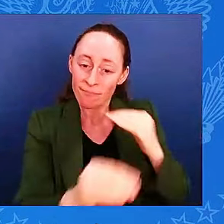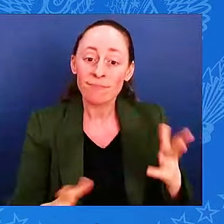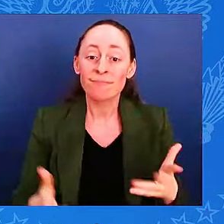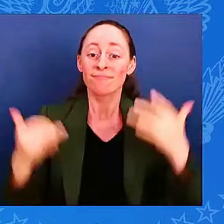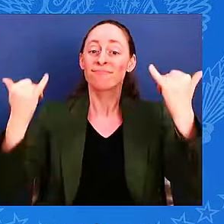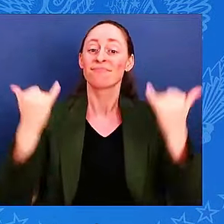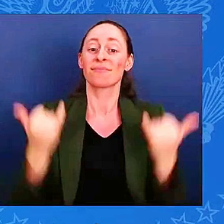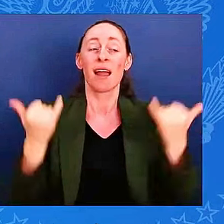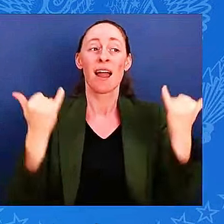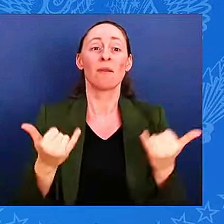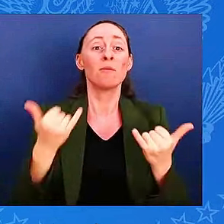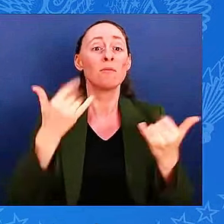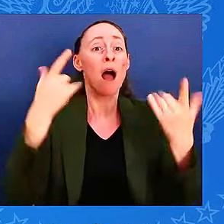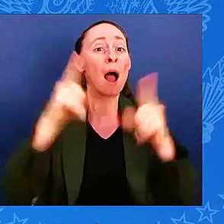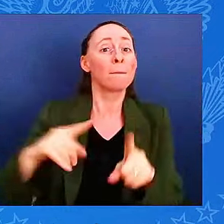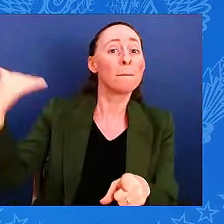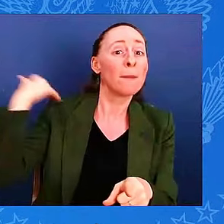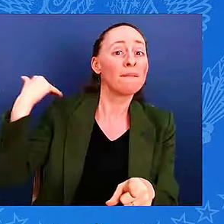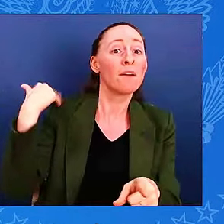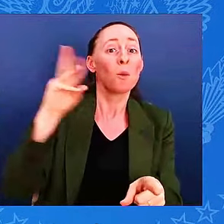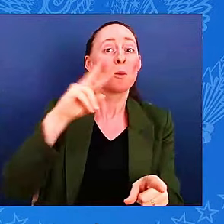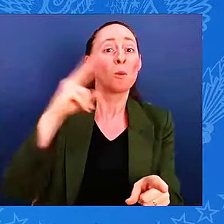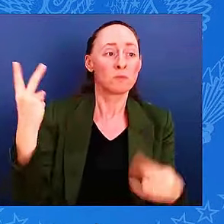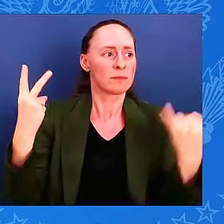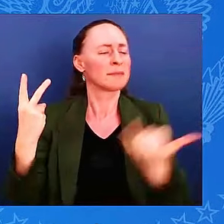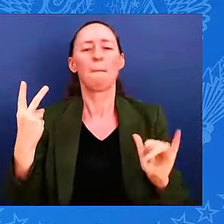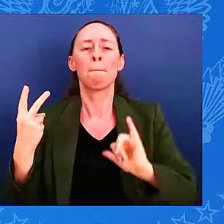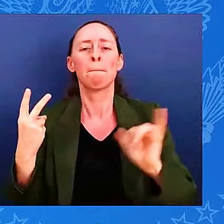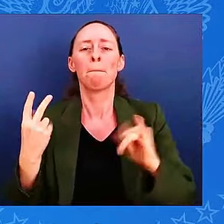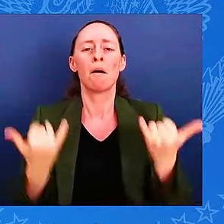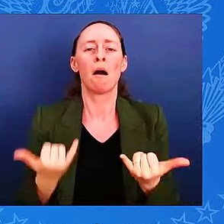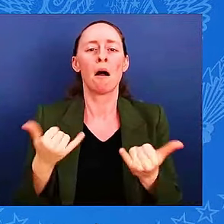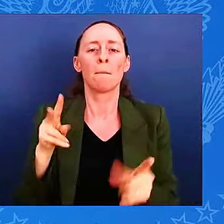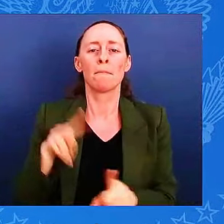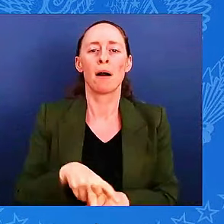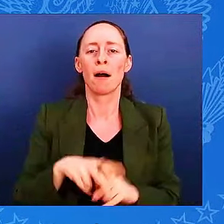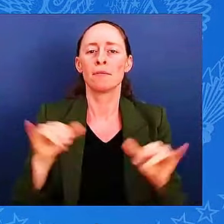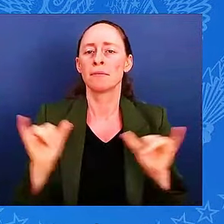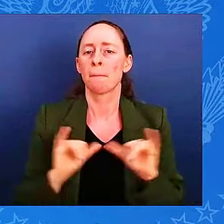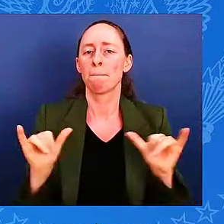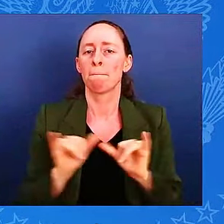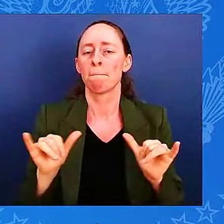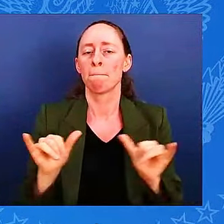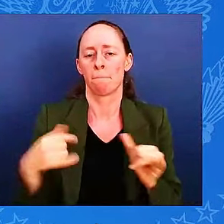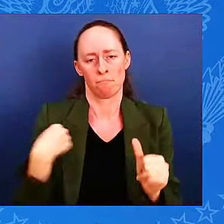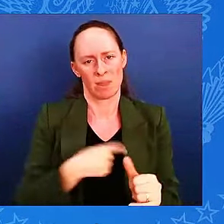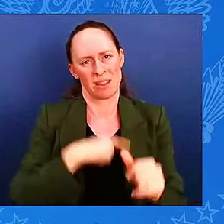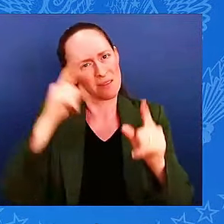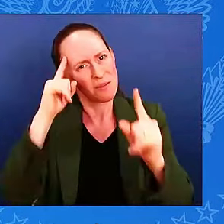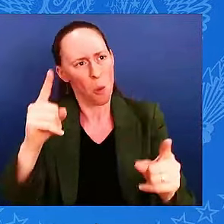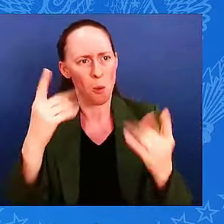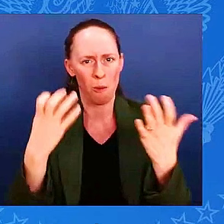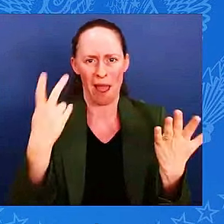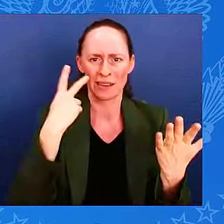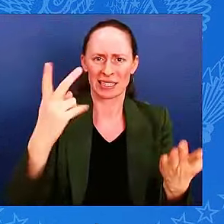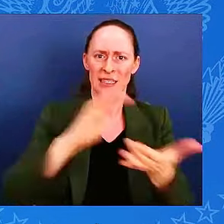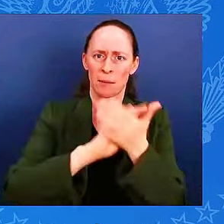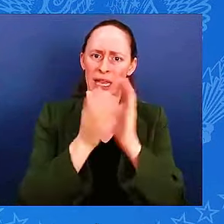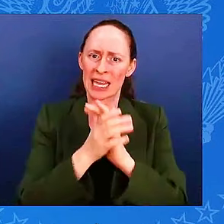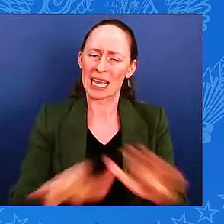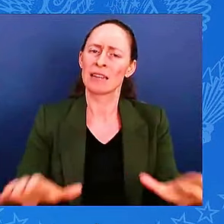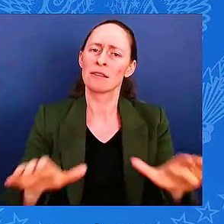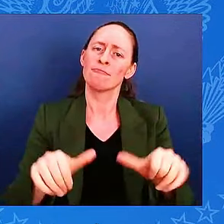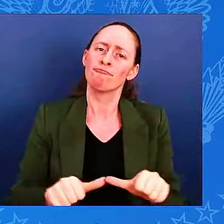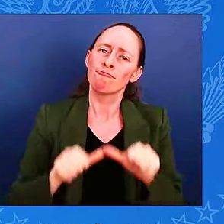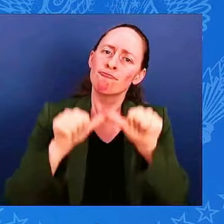of recovery, one that will promote peace for Ukraine and all of Europe and the general